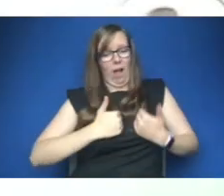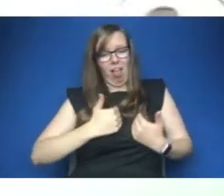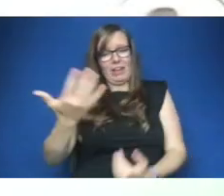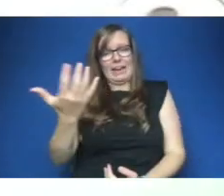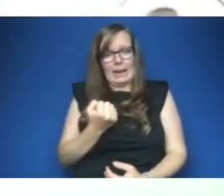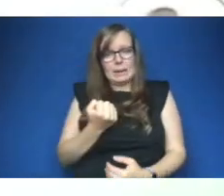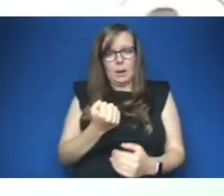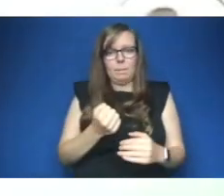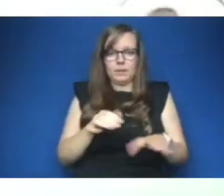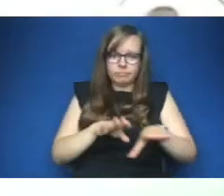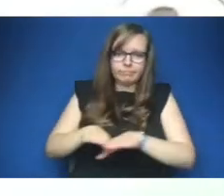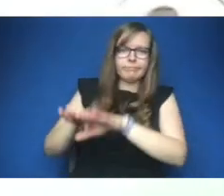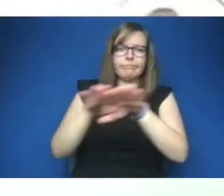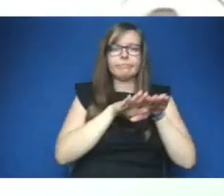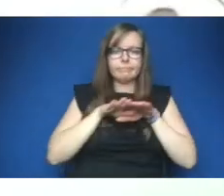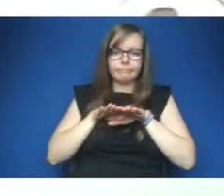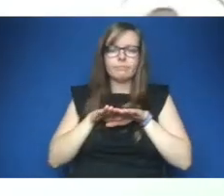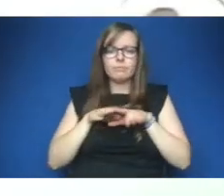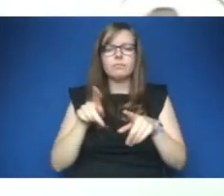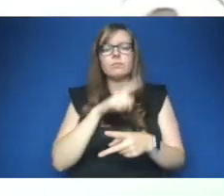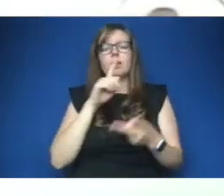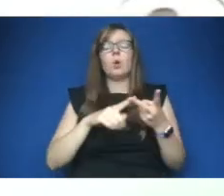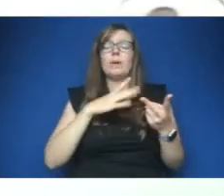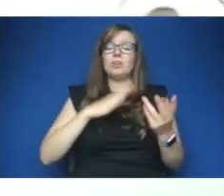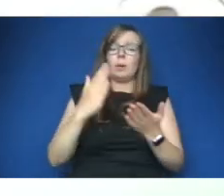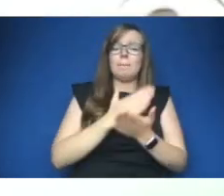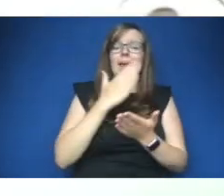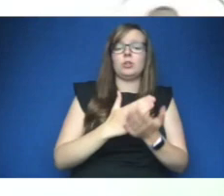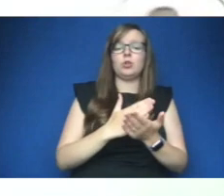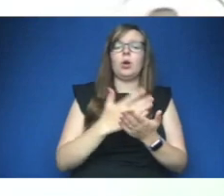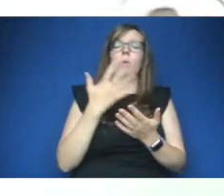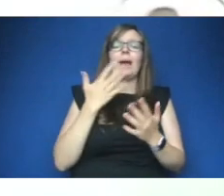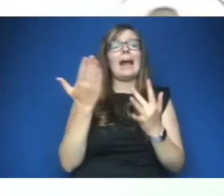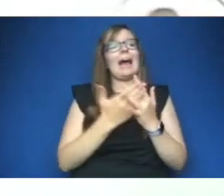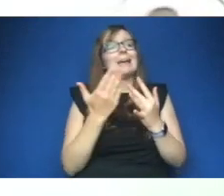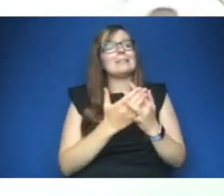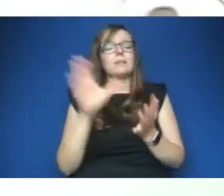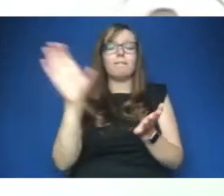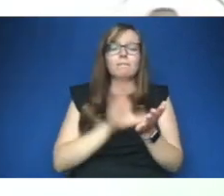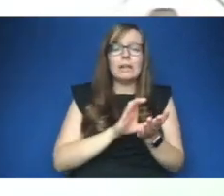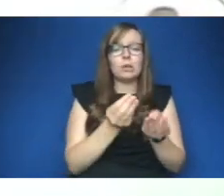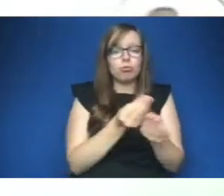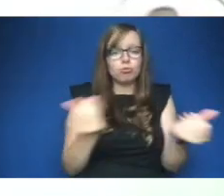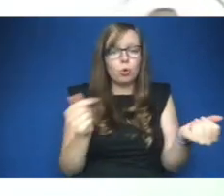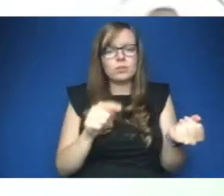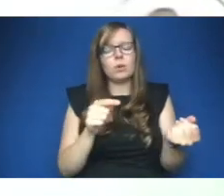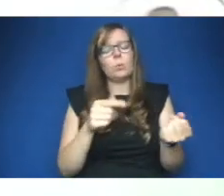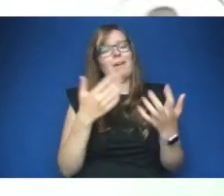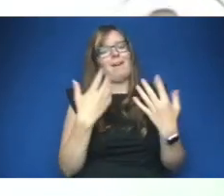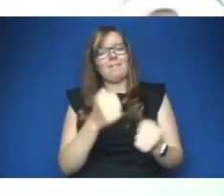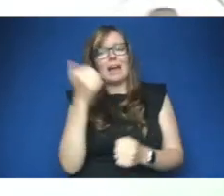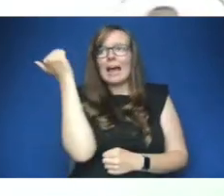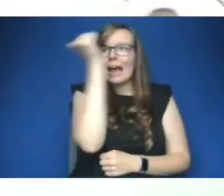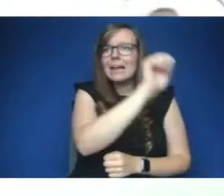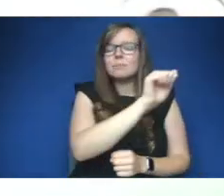we need to make sure that when we're accessing funding and resources that we provide expertise capacity time